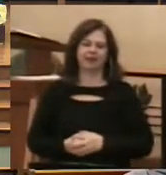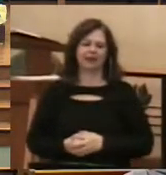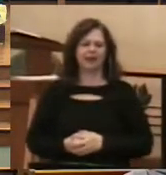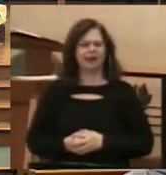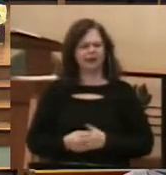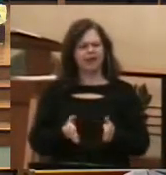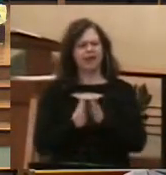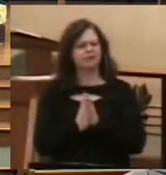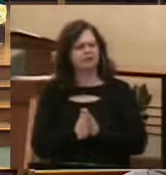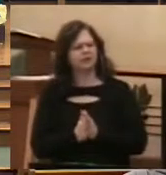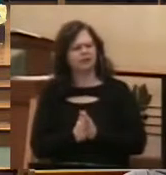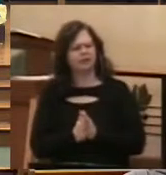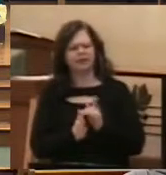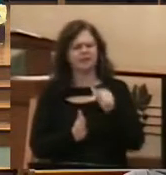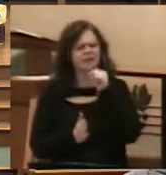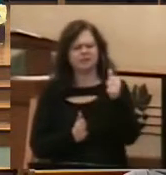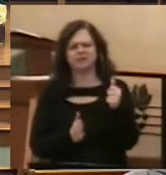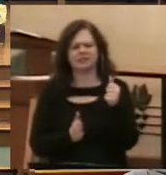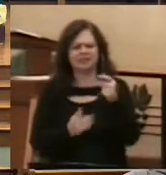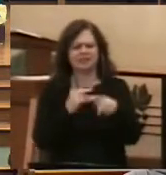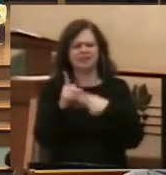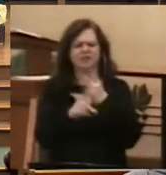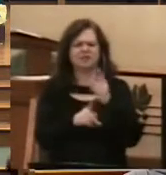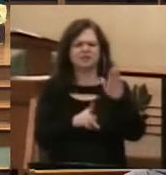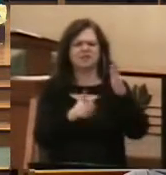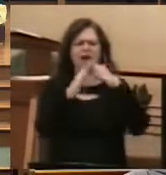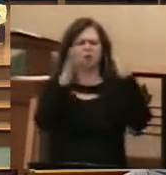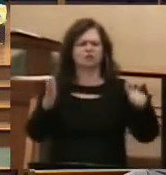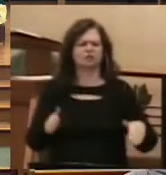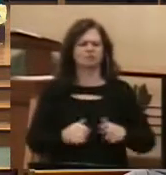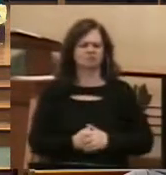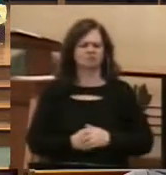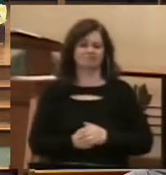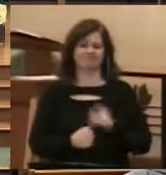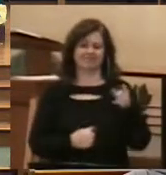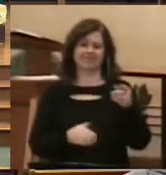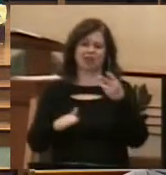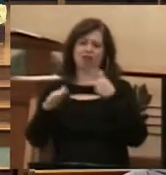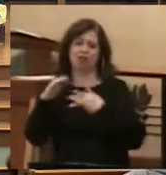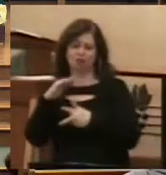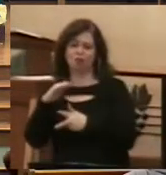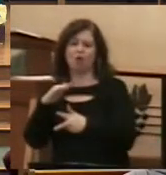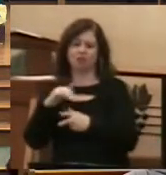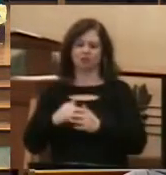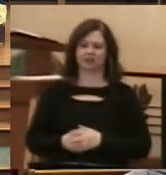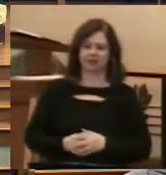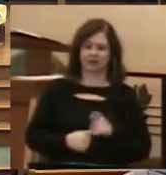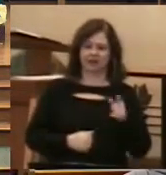display it in his home, he said, Well, where would I put it? And his wife said, Not in my living room.